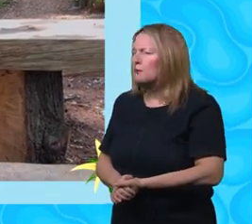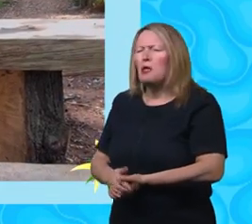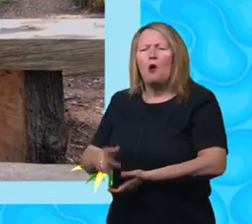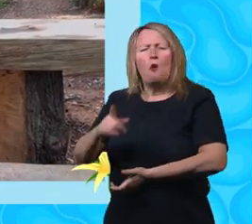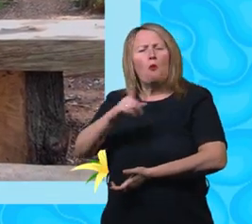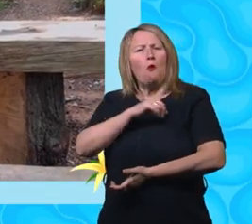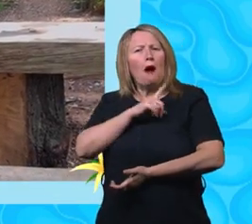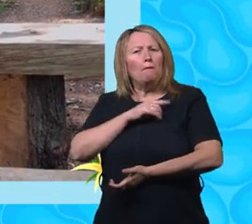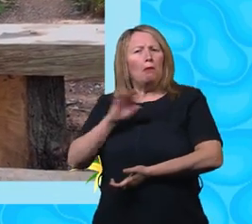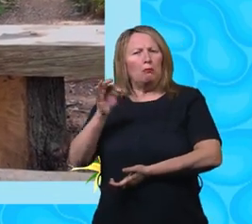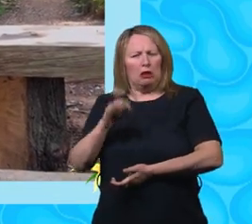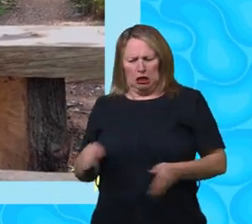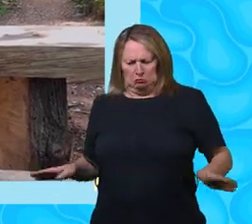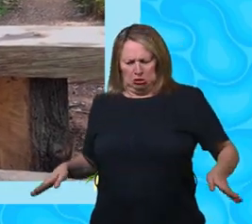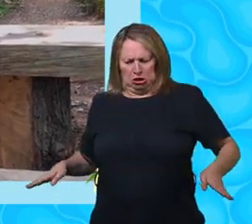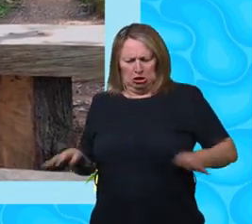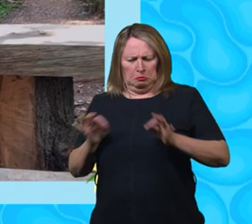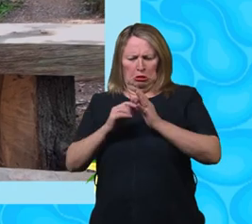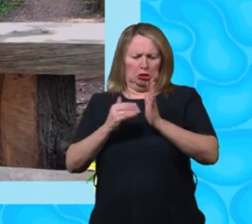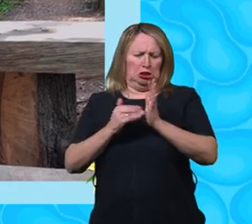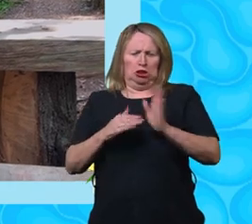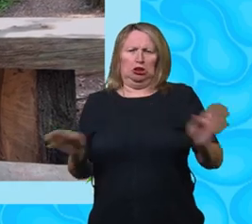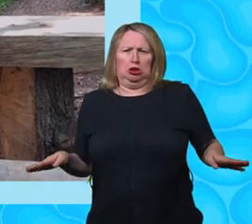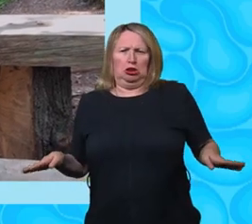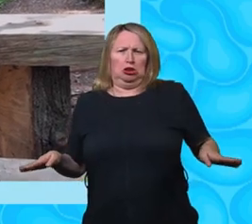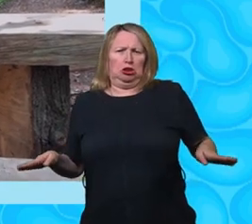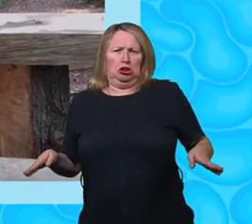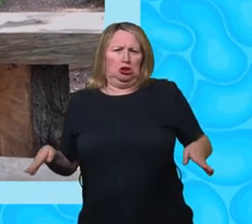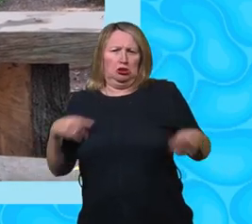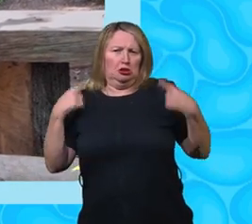Why do bumble bees buzz?